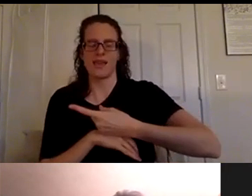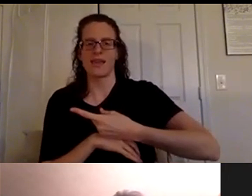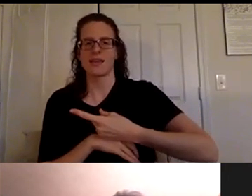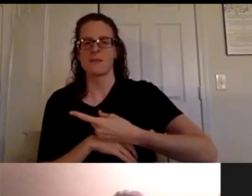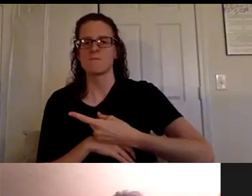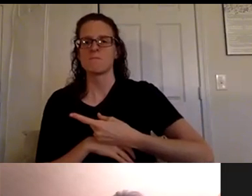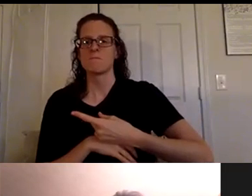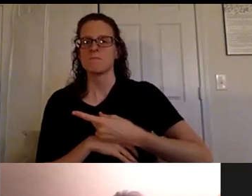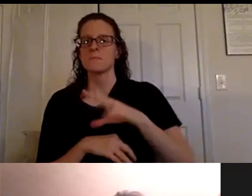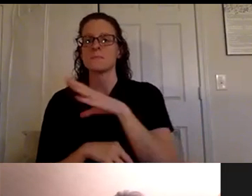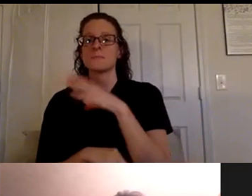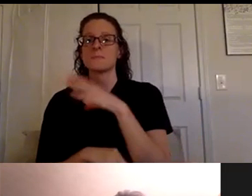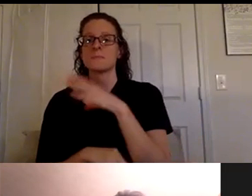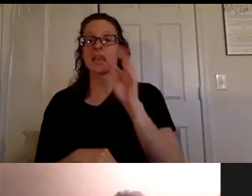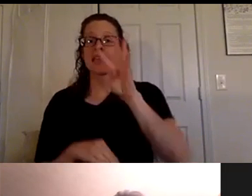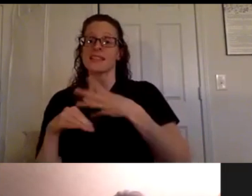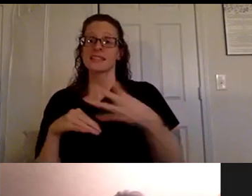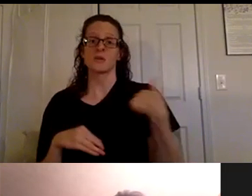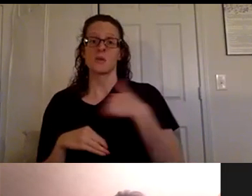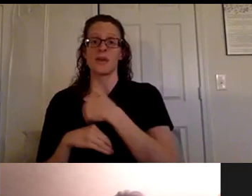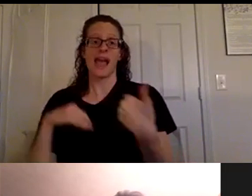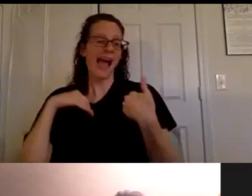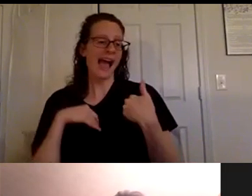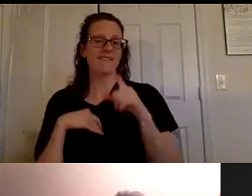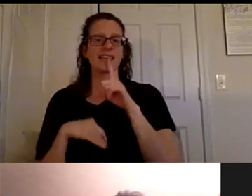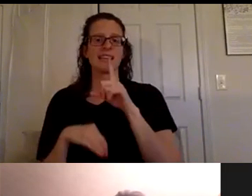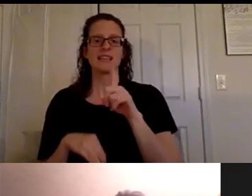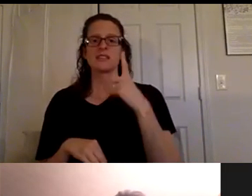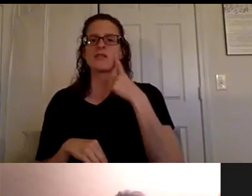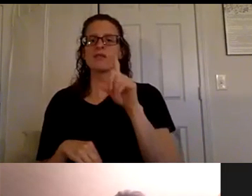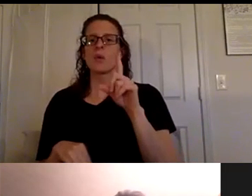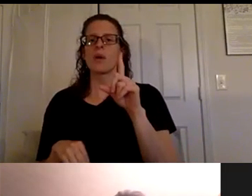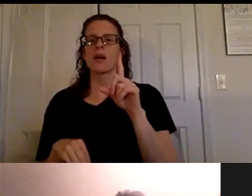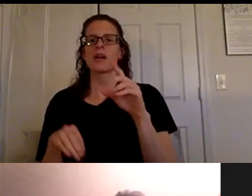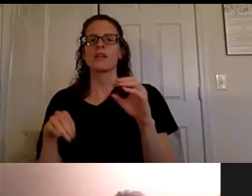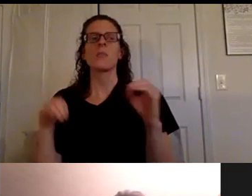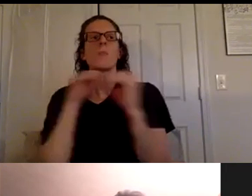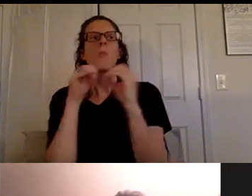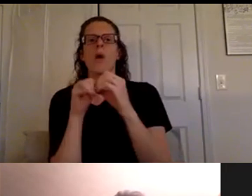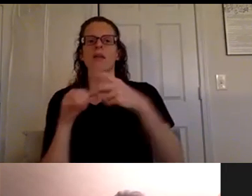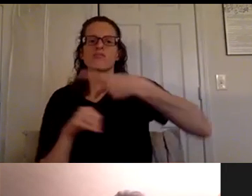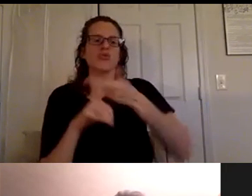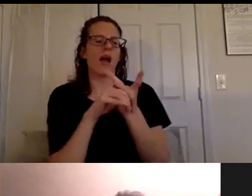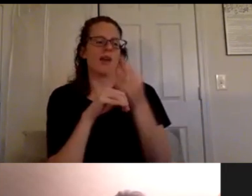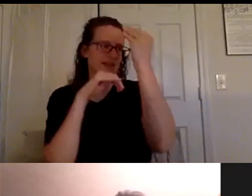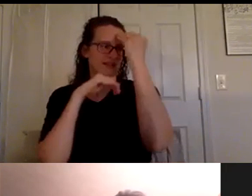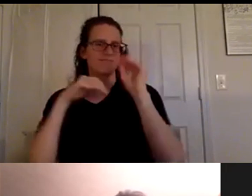the the schedule we have is going to be for more product education and um